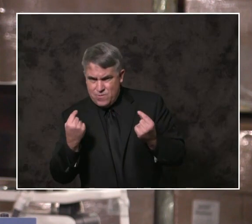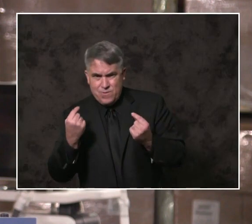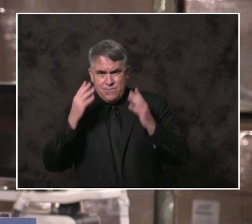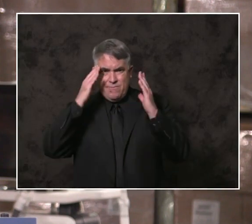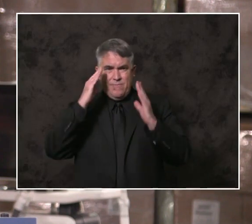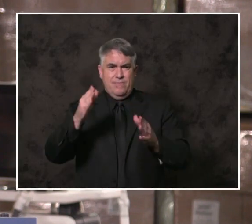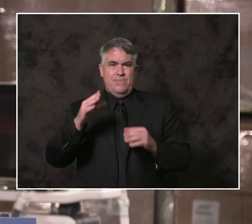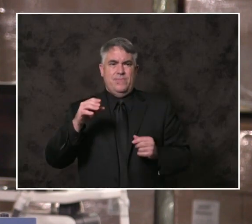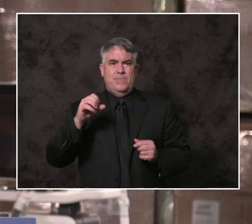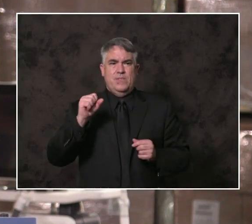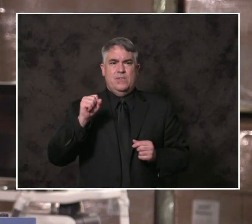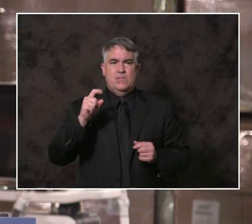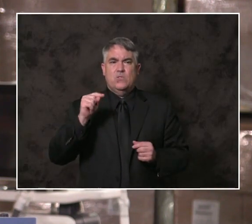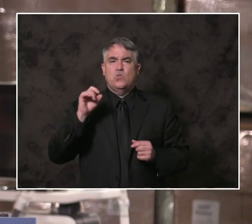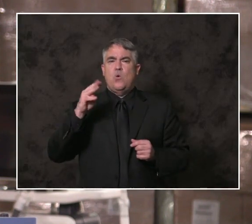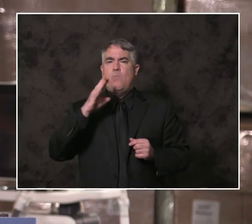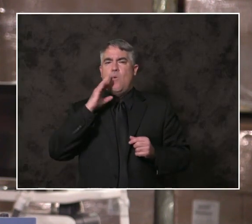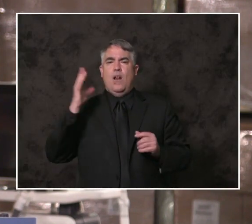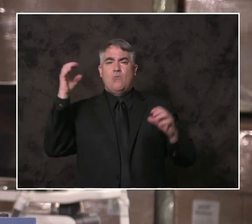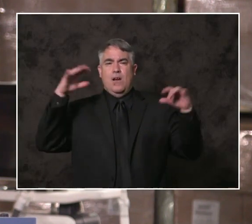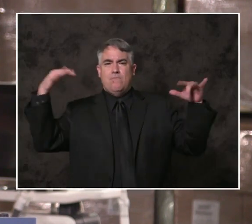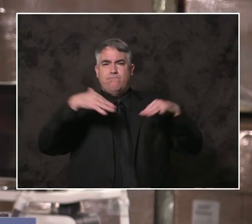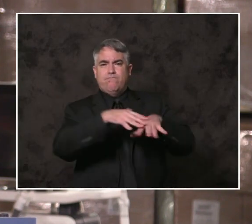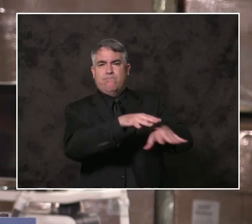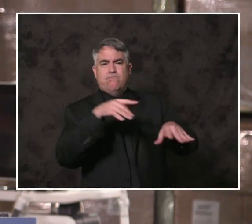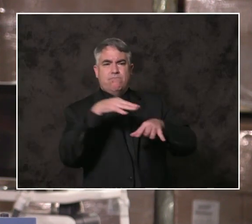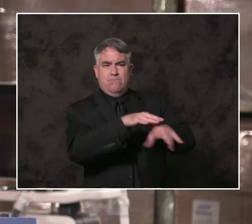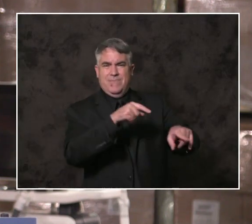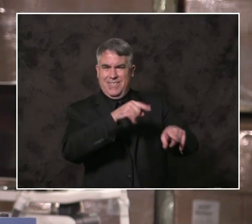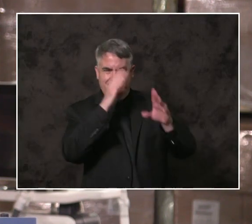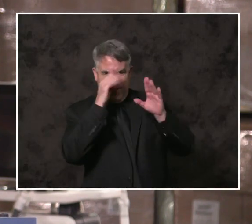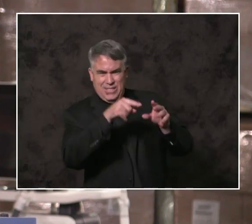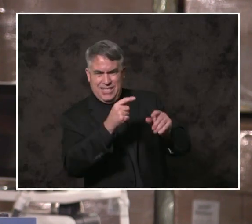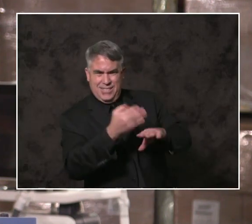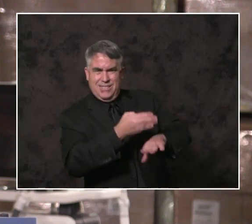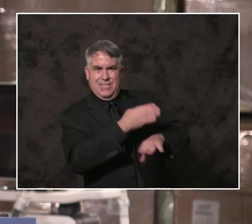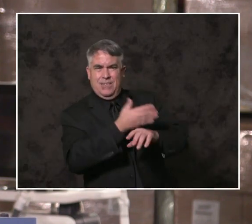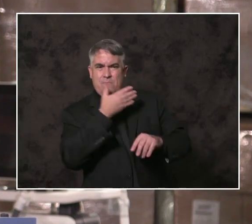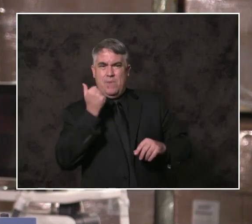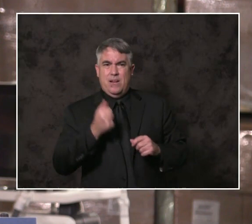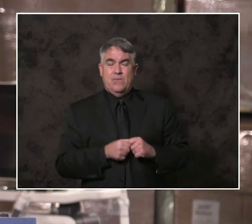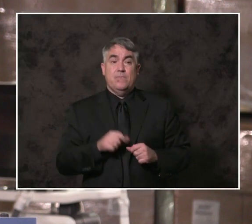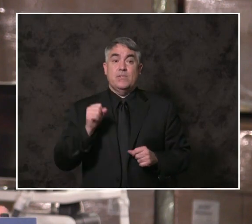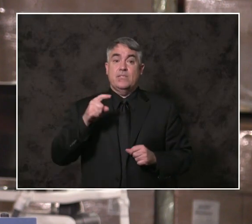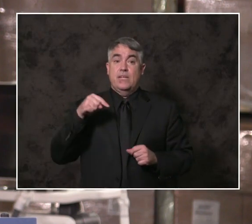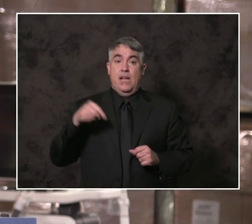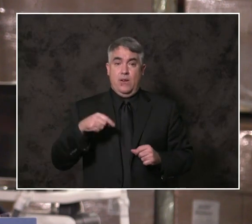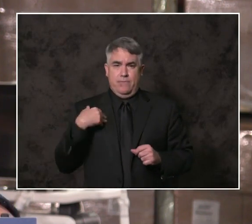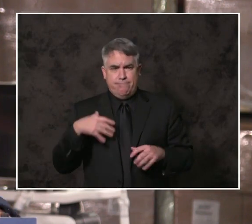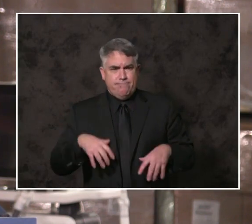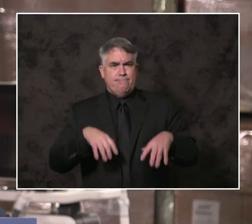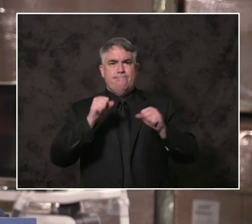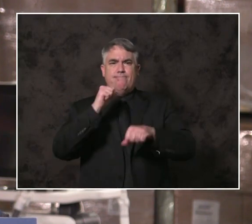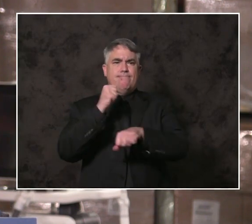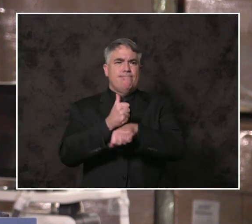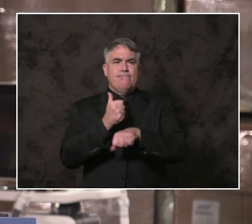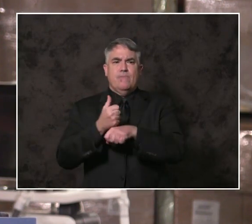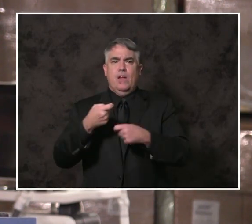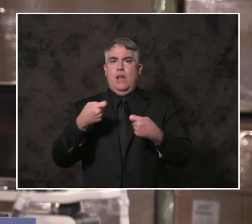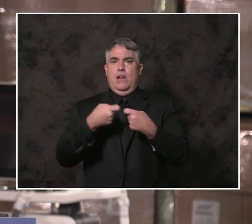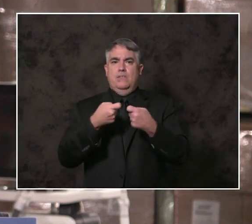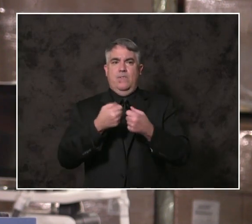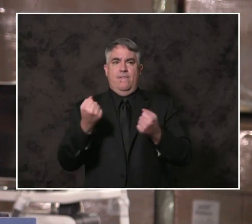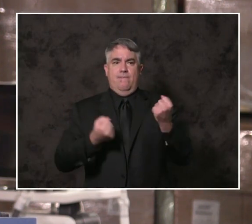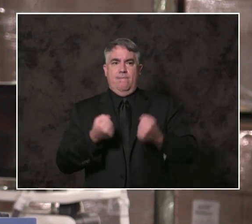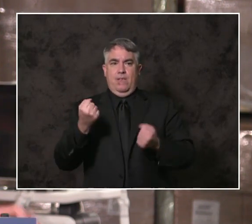and growing funding gap. San Diego County recently adopted a landmark electric vehicle roadmap, setting us on the